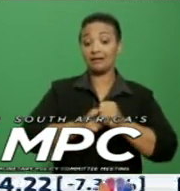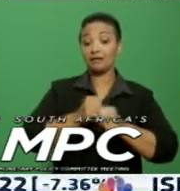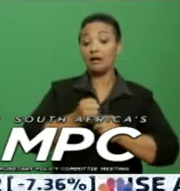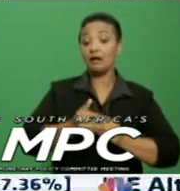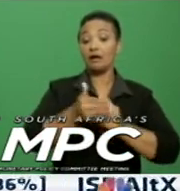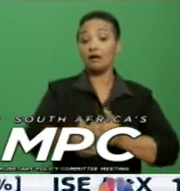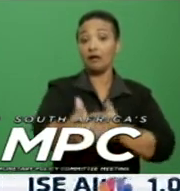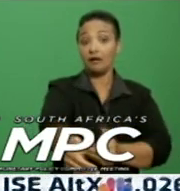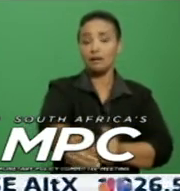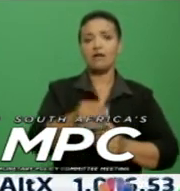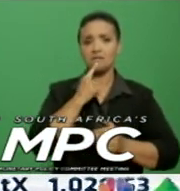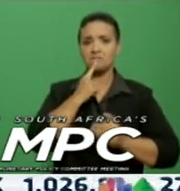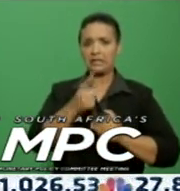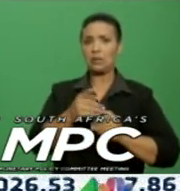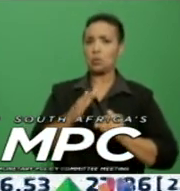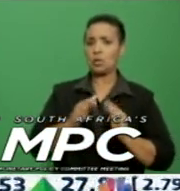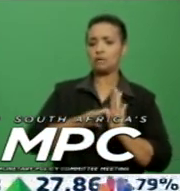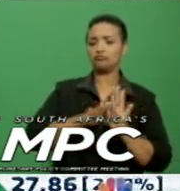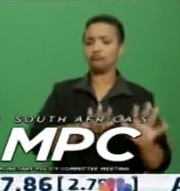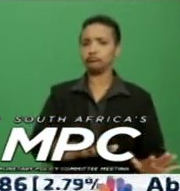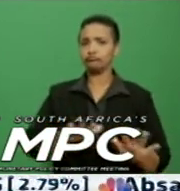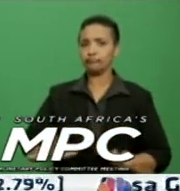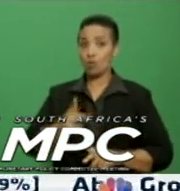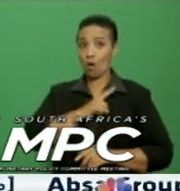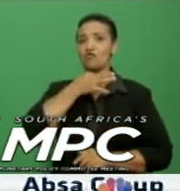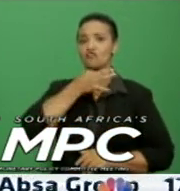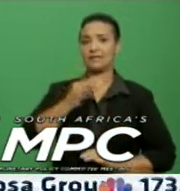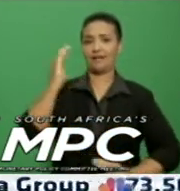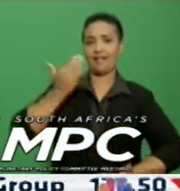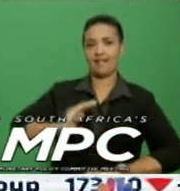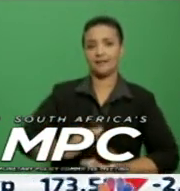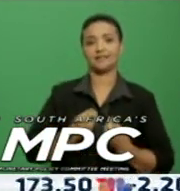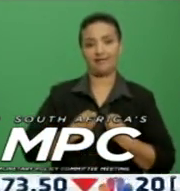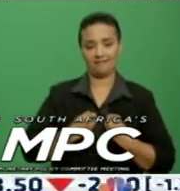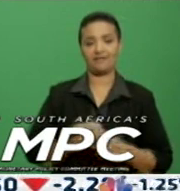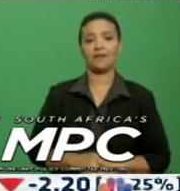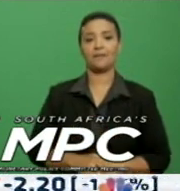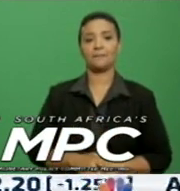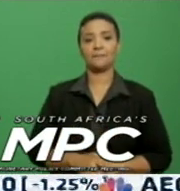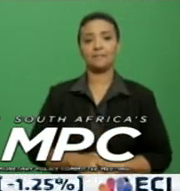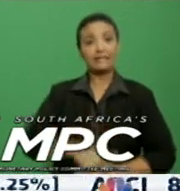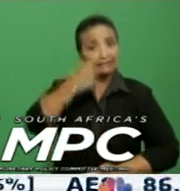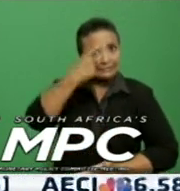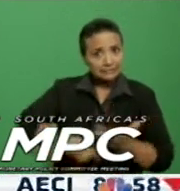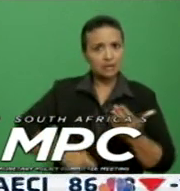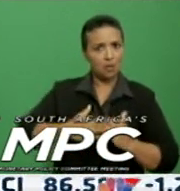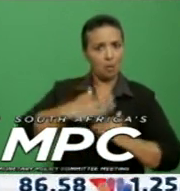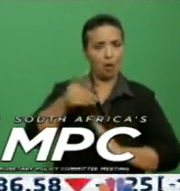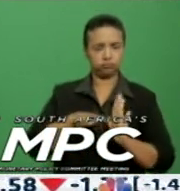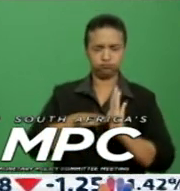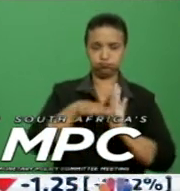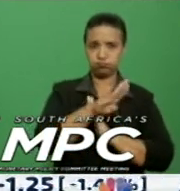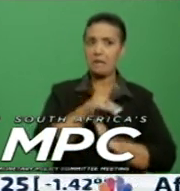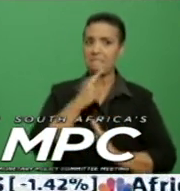while risks are tilted to the downside. The negative effects of tariff increases are becoming